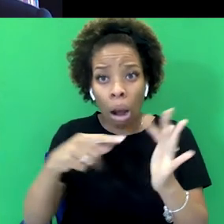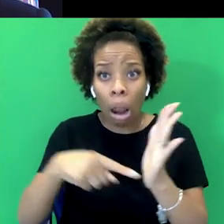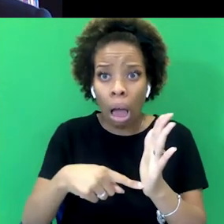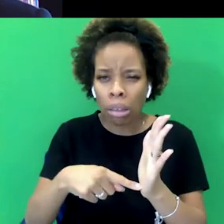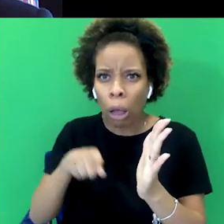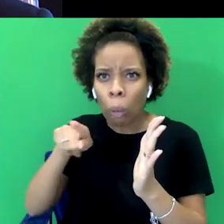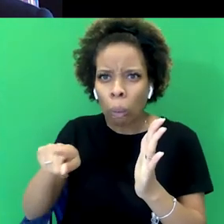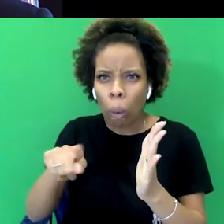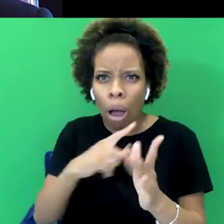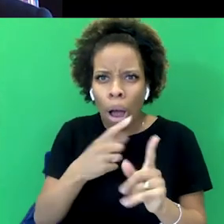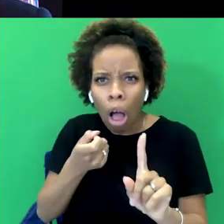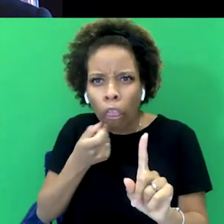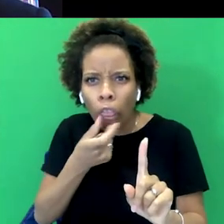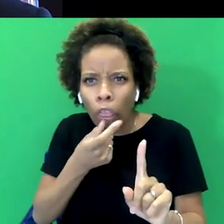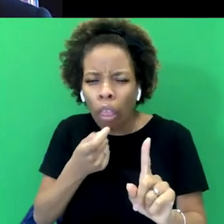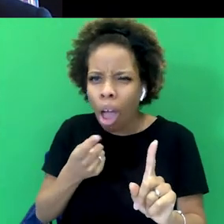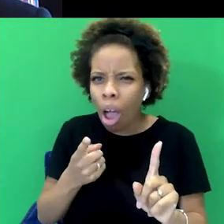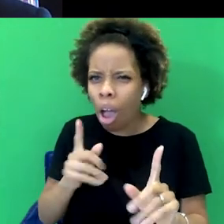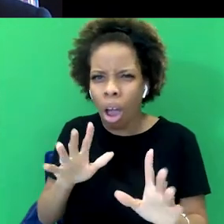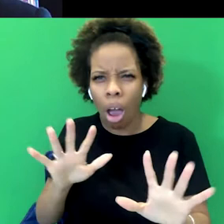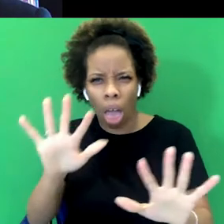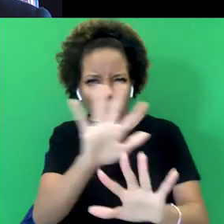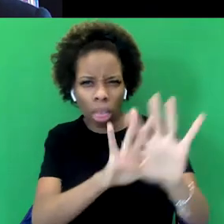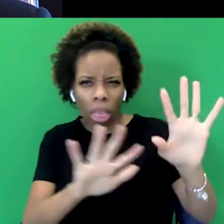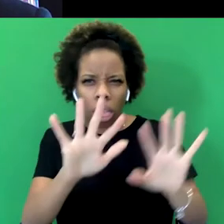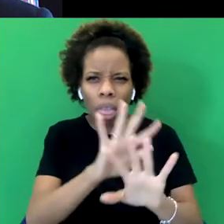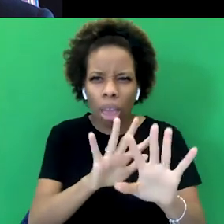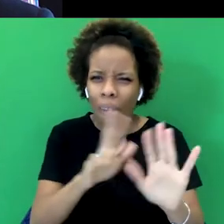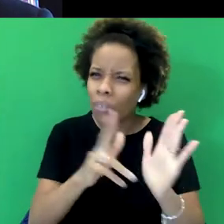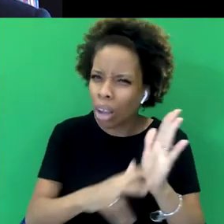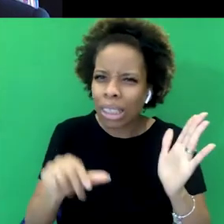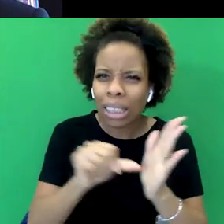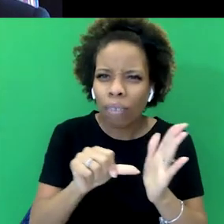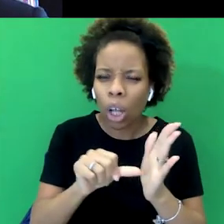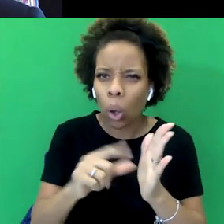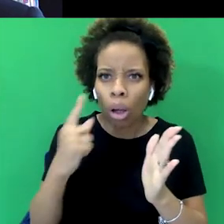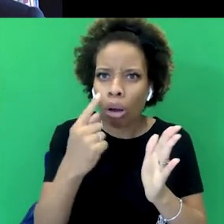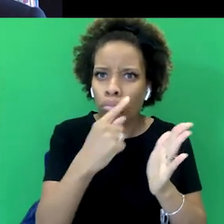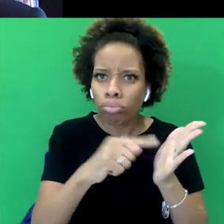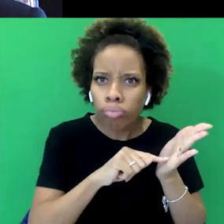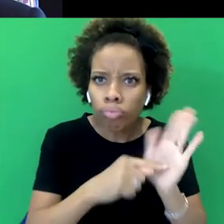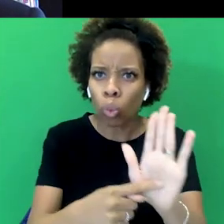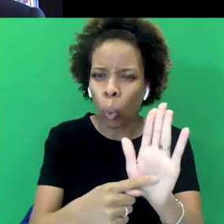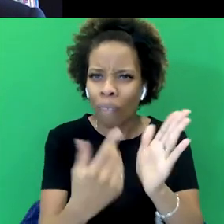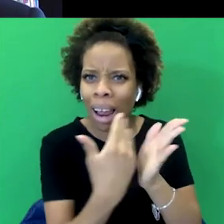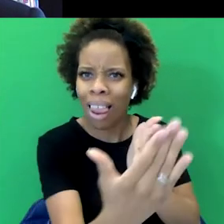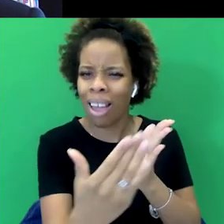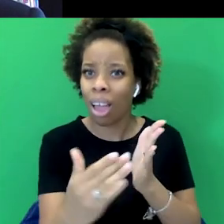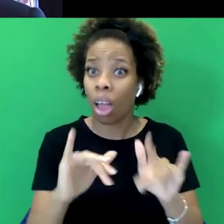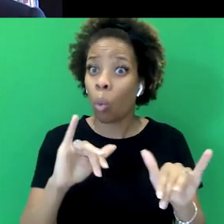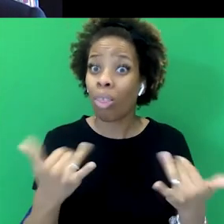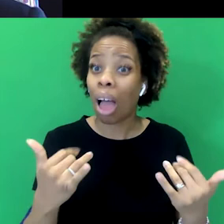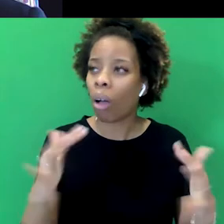whole kind of silencing culture as well, that means that it's very difficult to point these things out, without falling for,